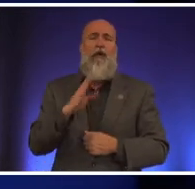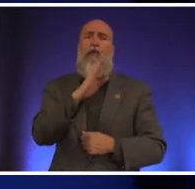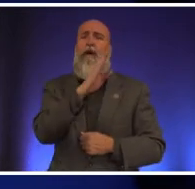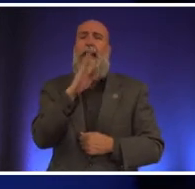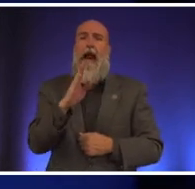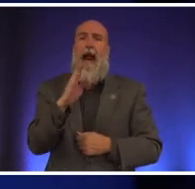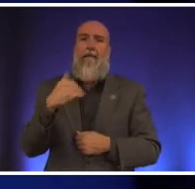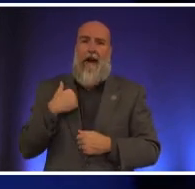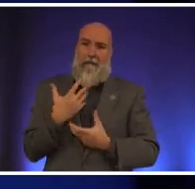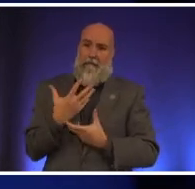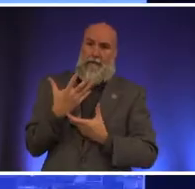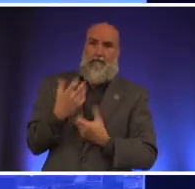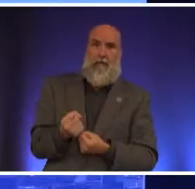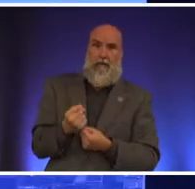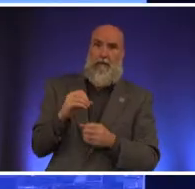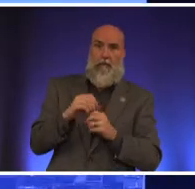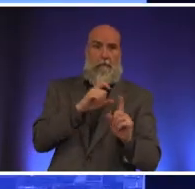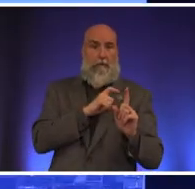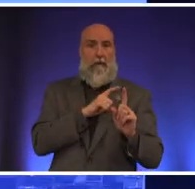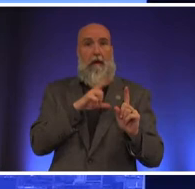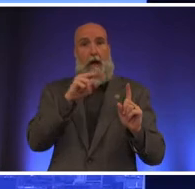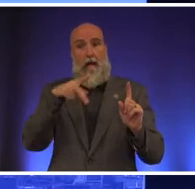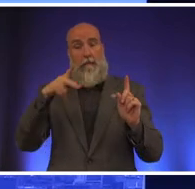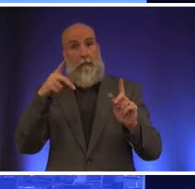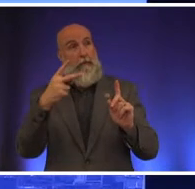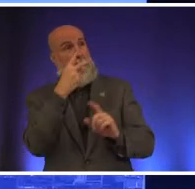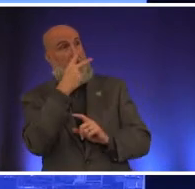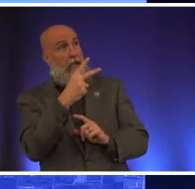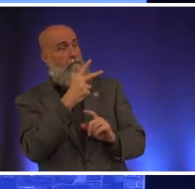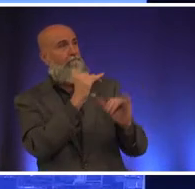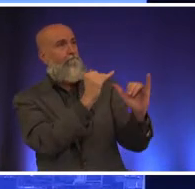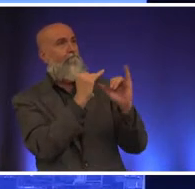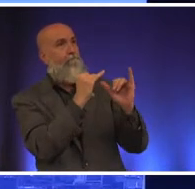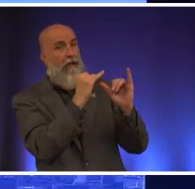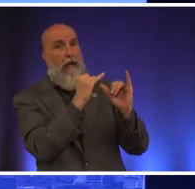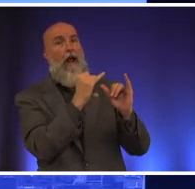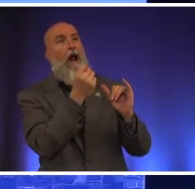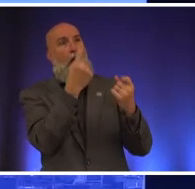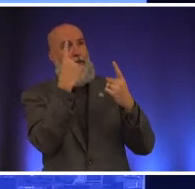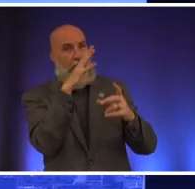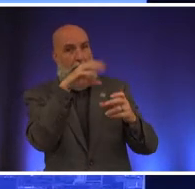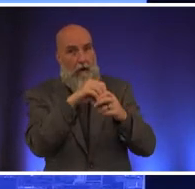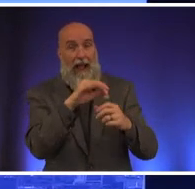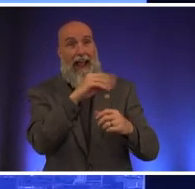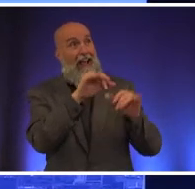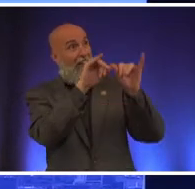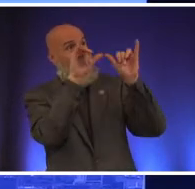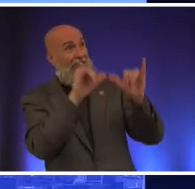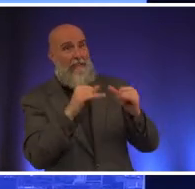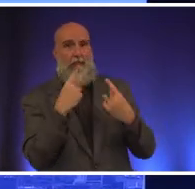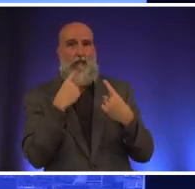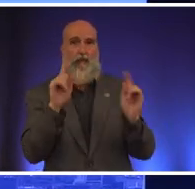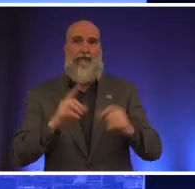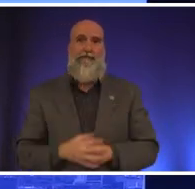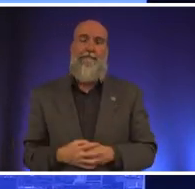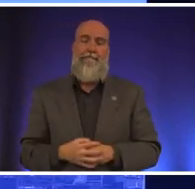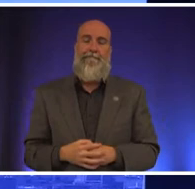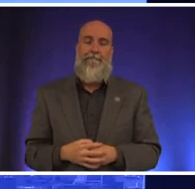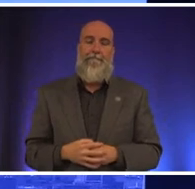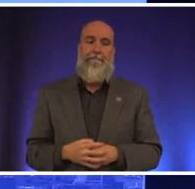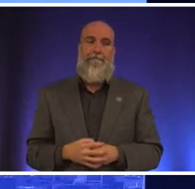trust unless people see themselves in the situation and they see the system working thank you